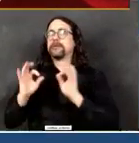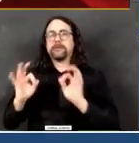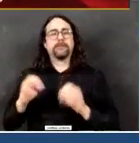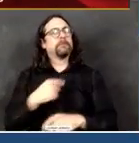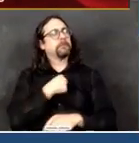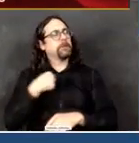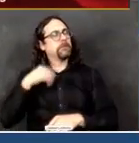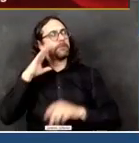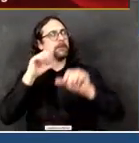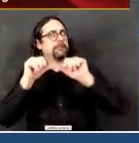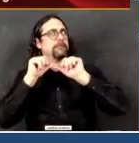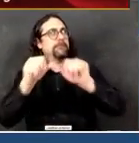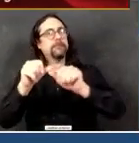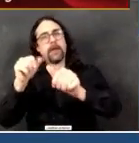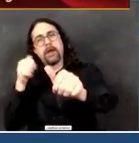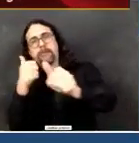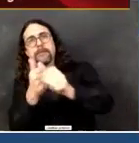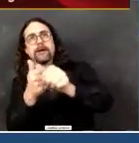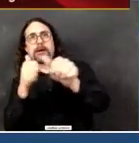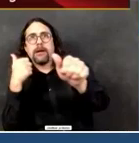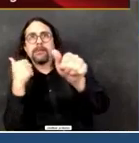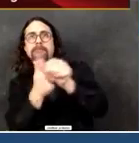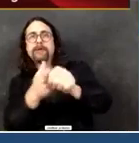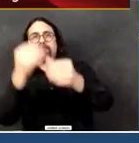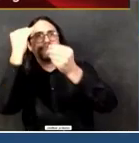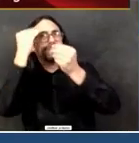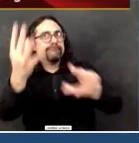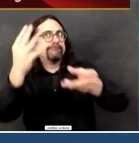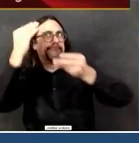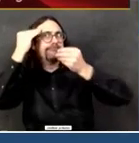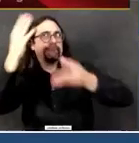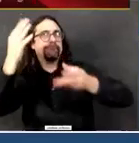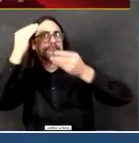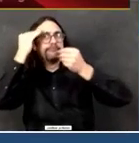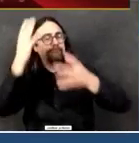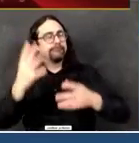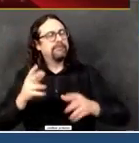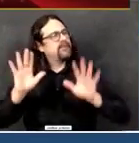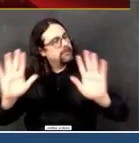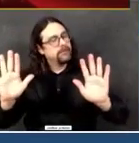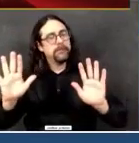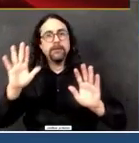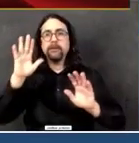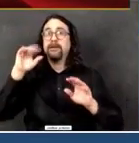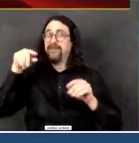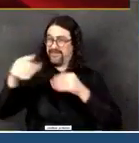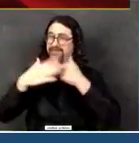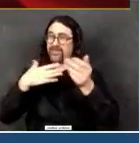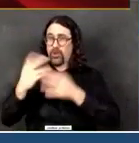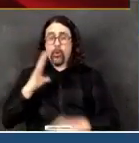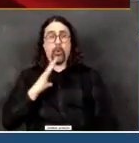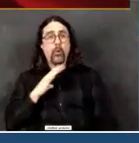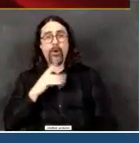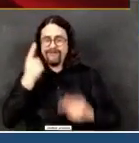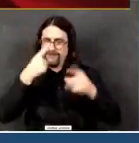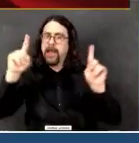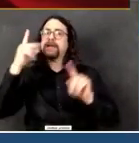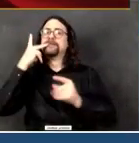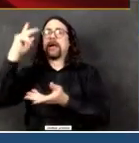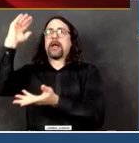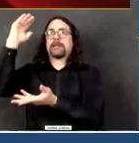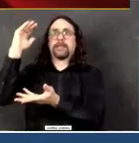for new supplies to get ready for what's ahead, because this won't be over tomorrow. This is going to be weeks and months ahead, so we're not letting our guard down.